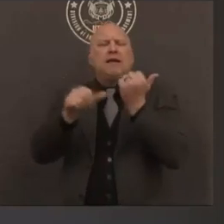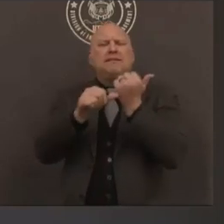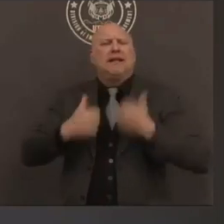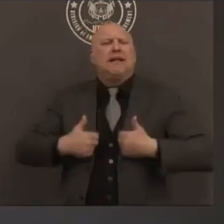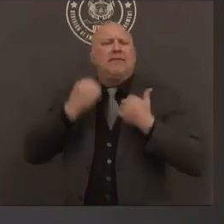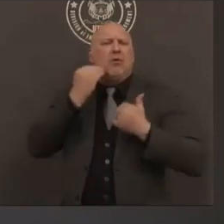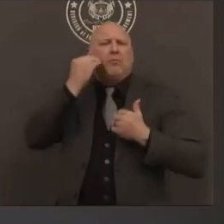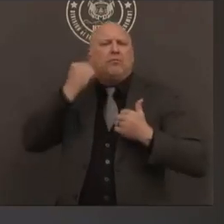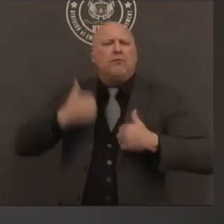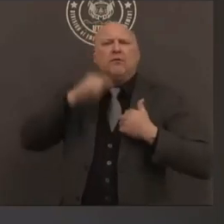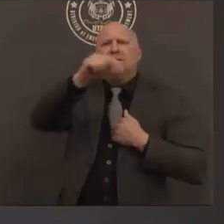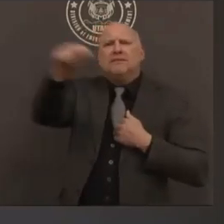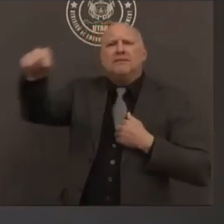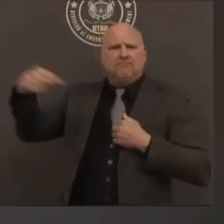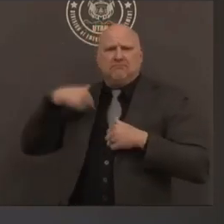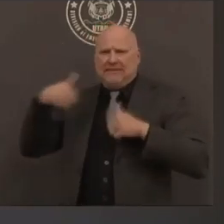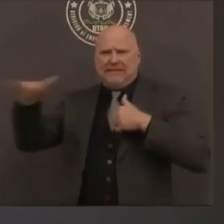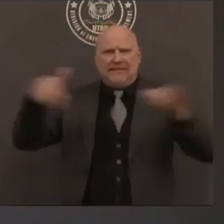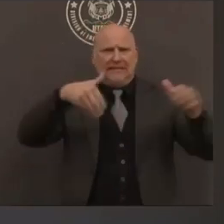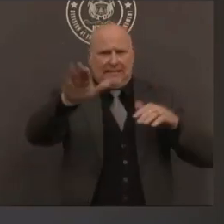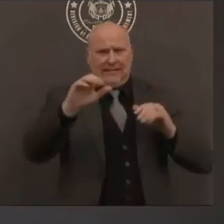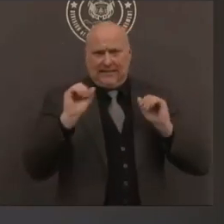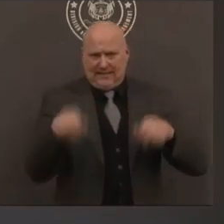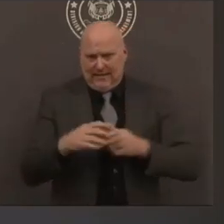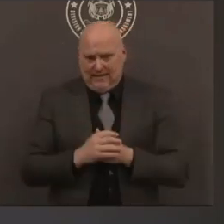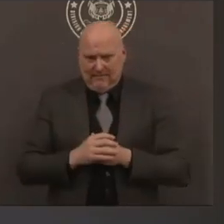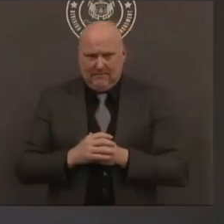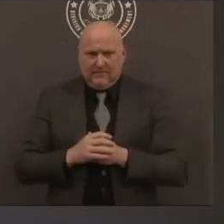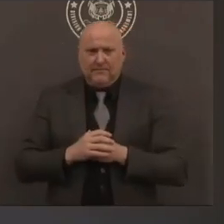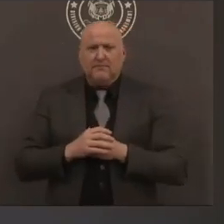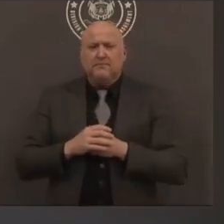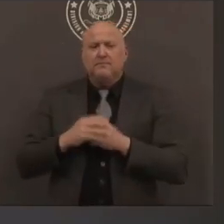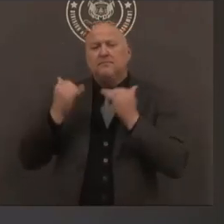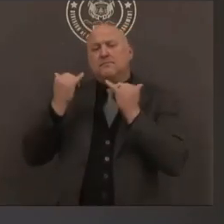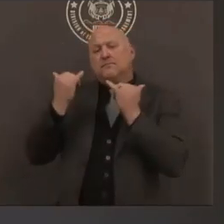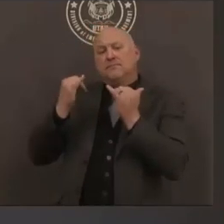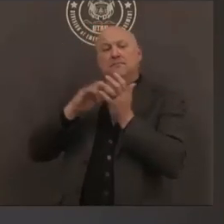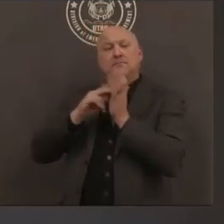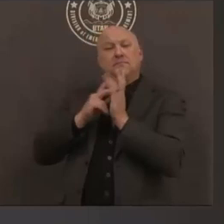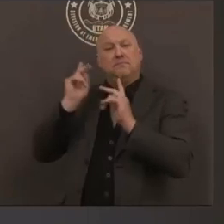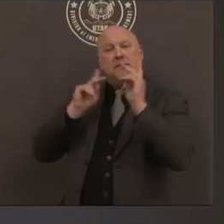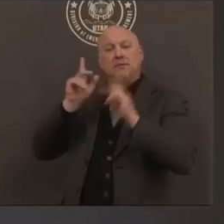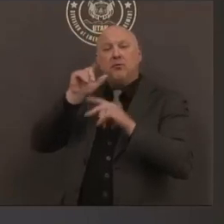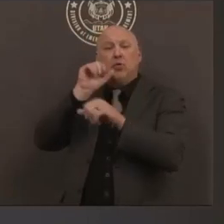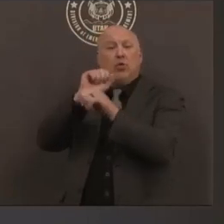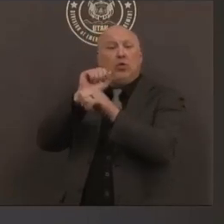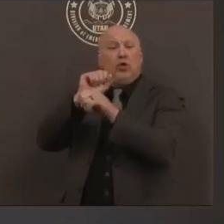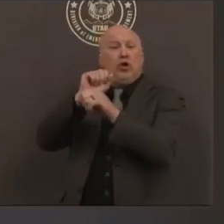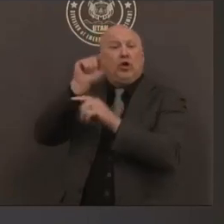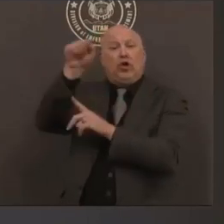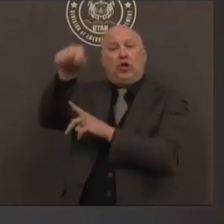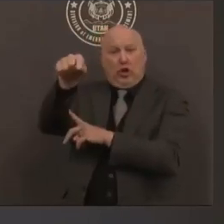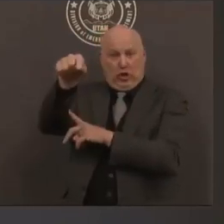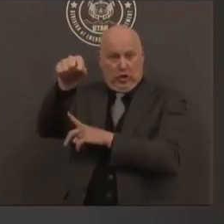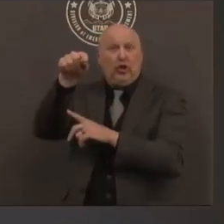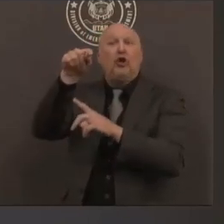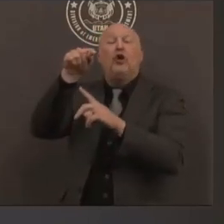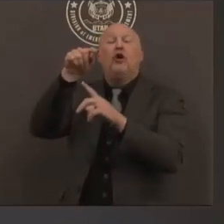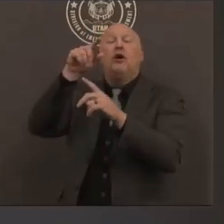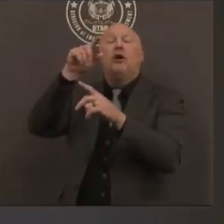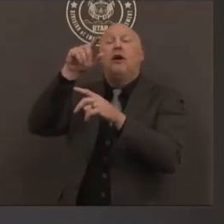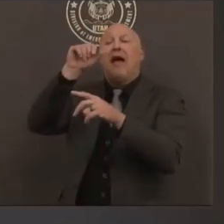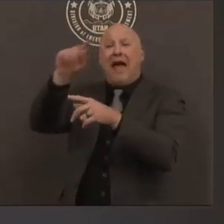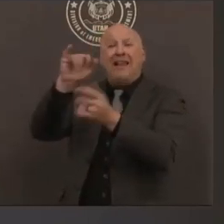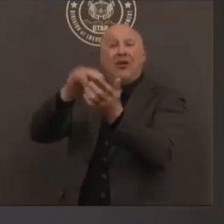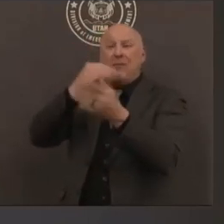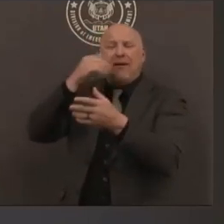allow the regular long-term care facility health care providers to quarantine or isolate properly and then the